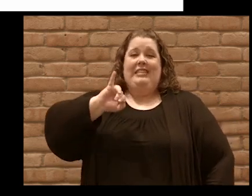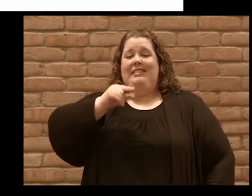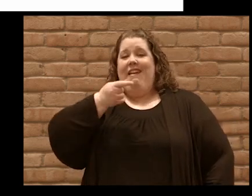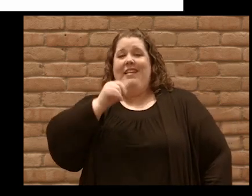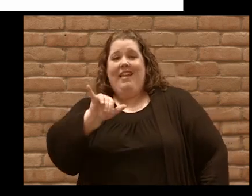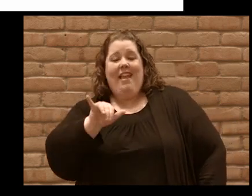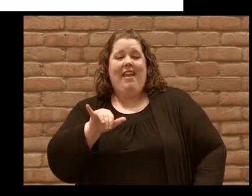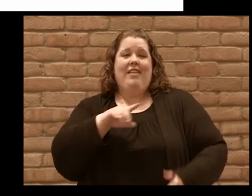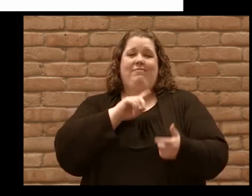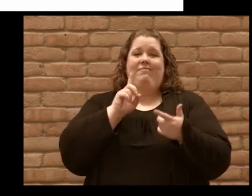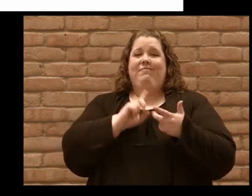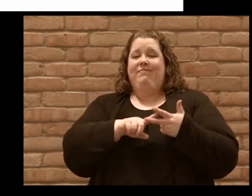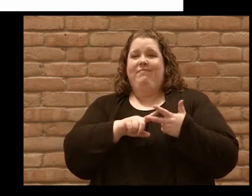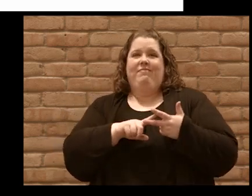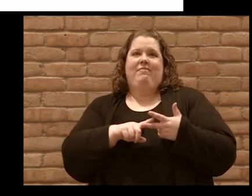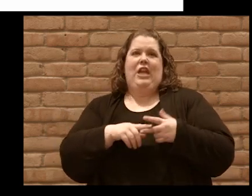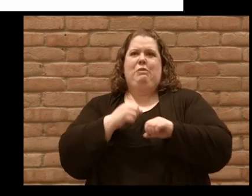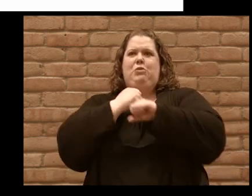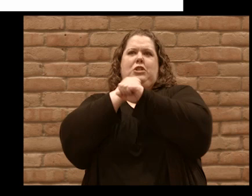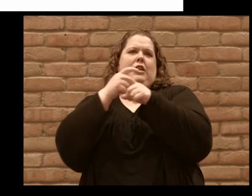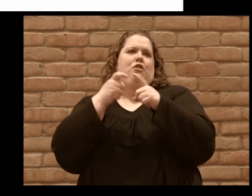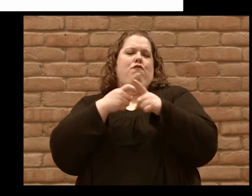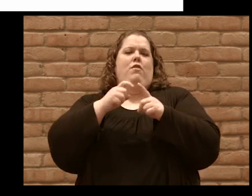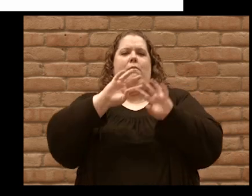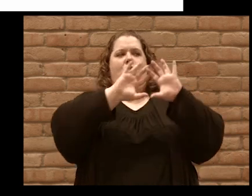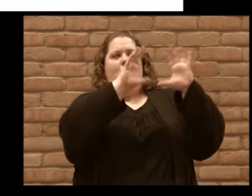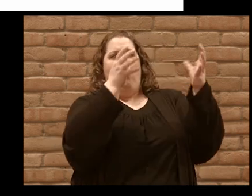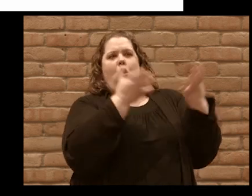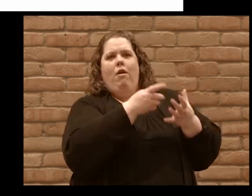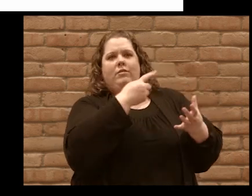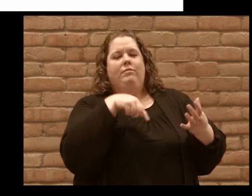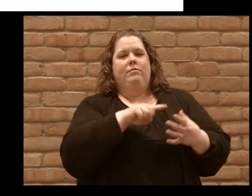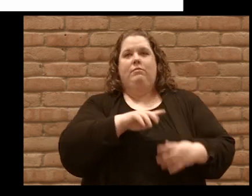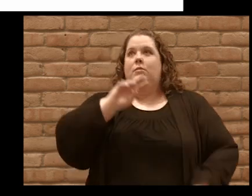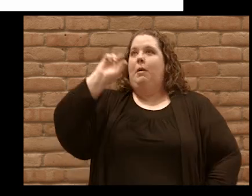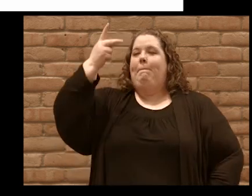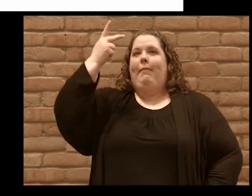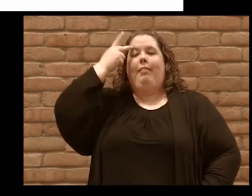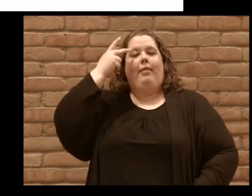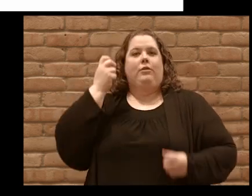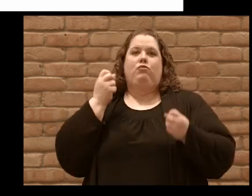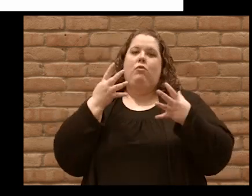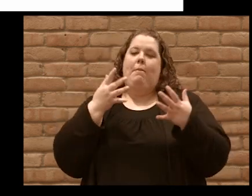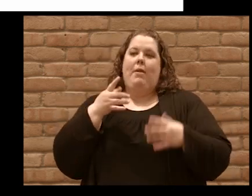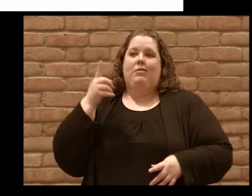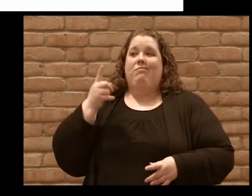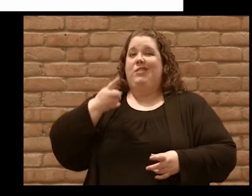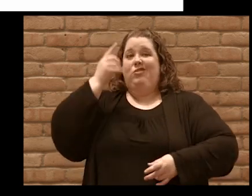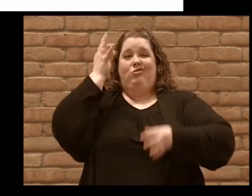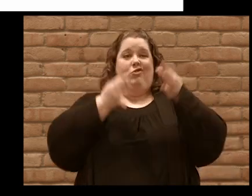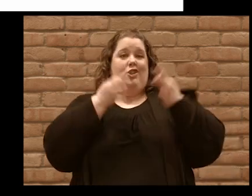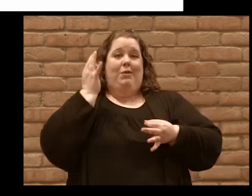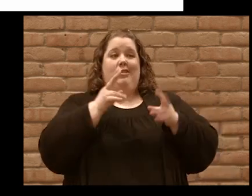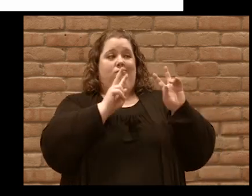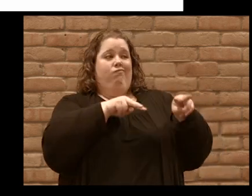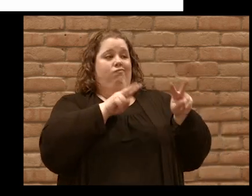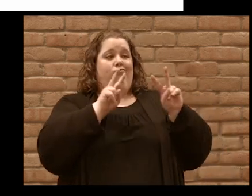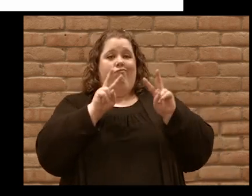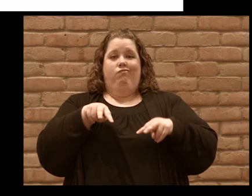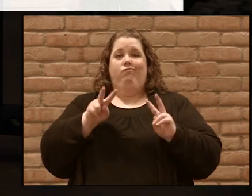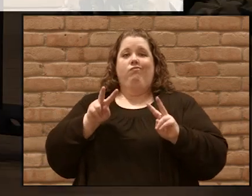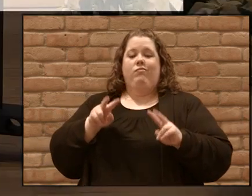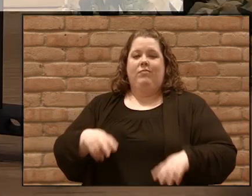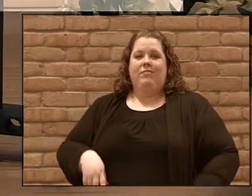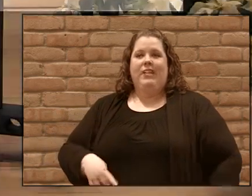They're sheltered from the world around them. They're far too political, and they're judgmental. I